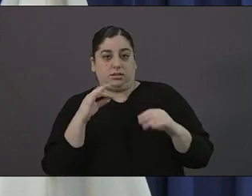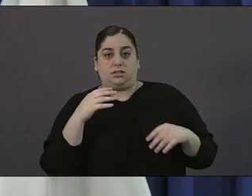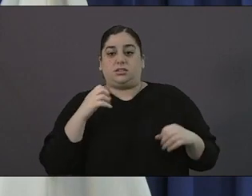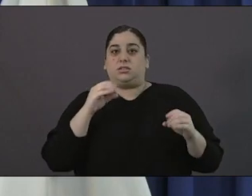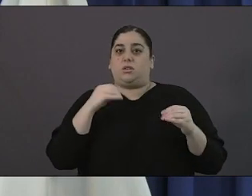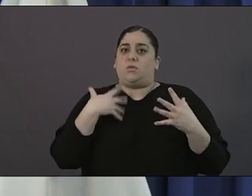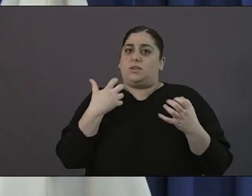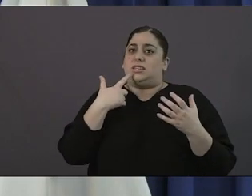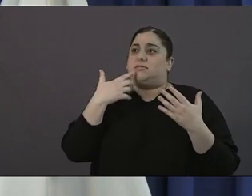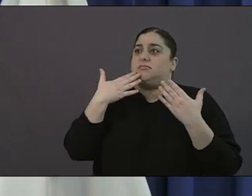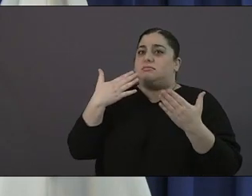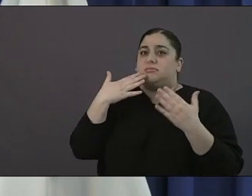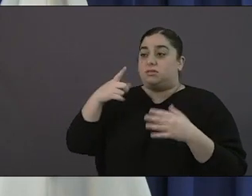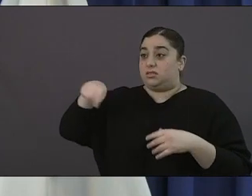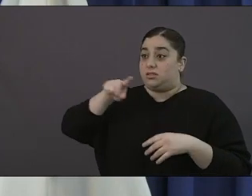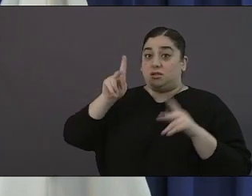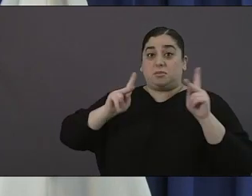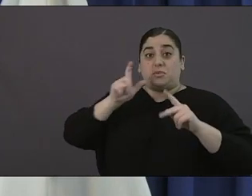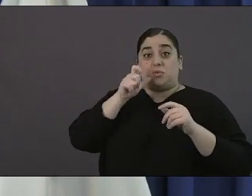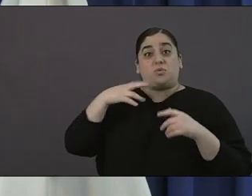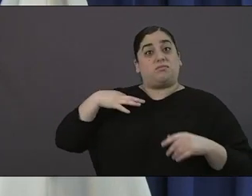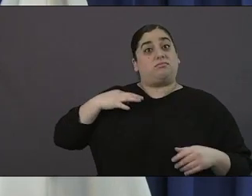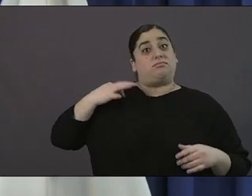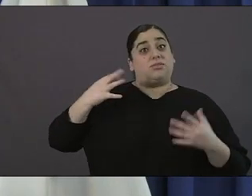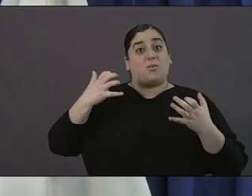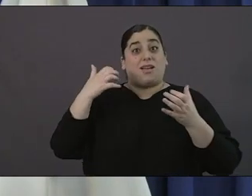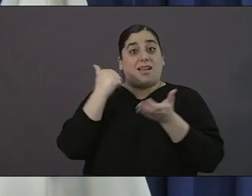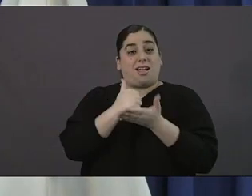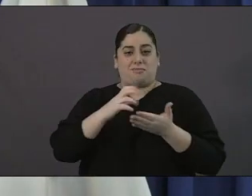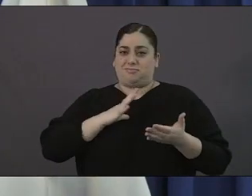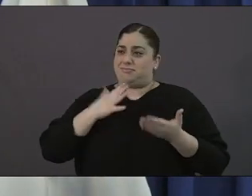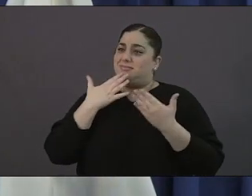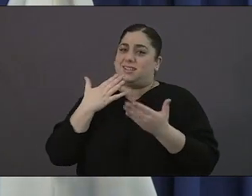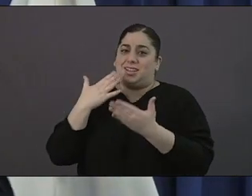so we will get there we'll get through this thing together amen